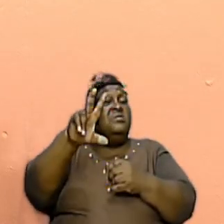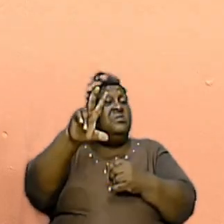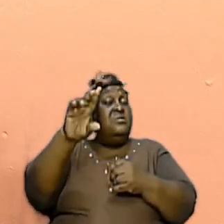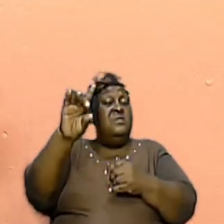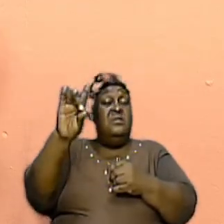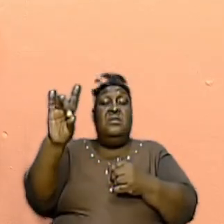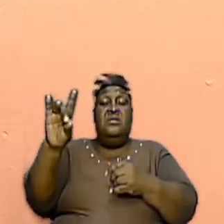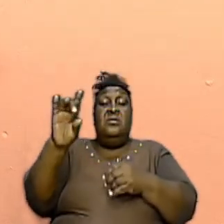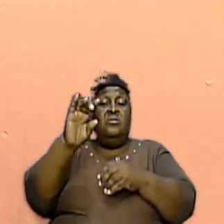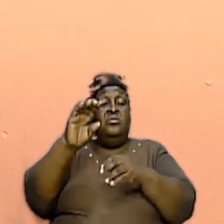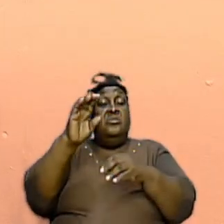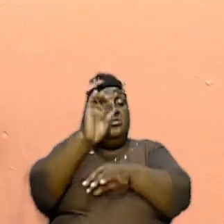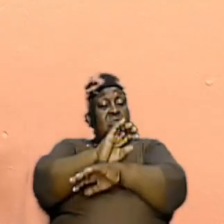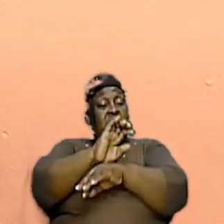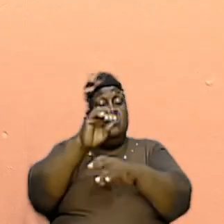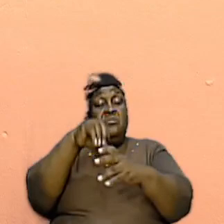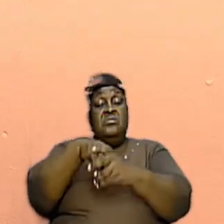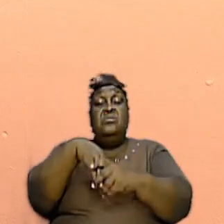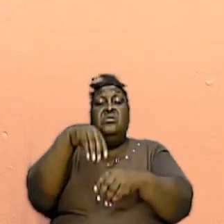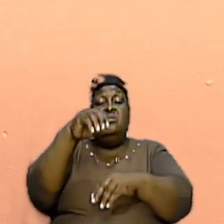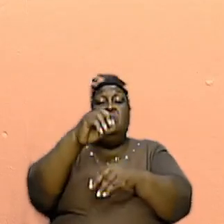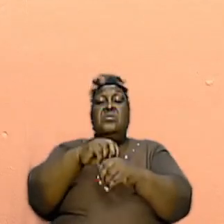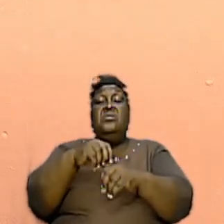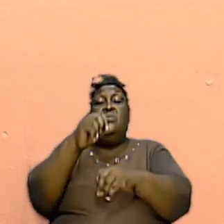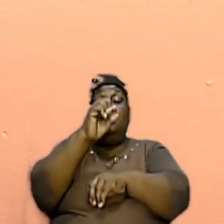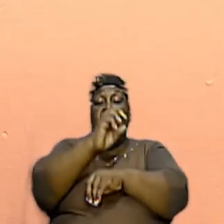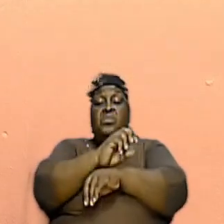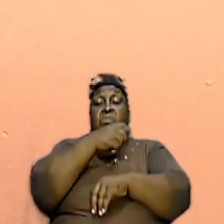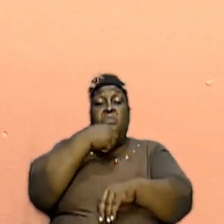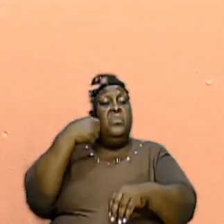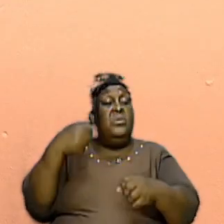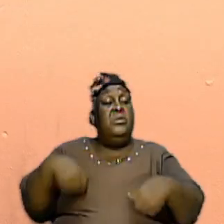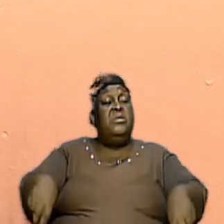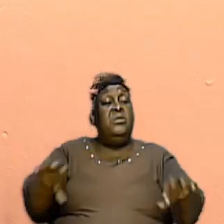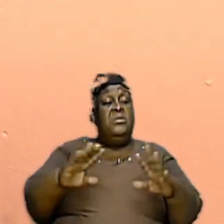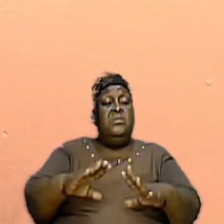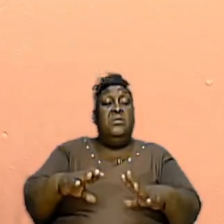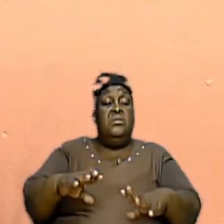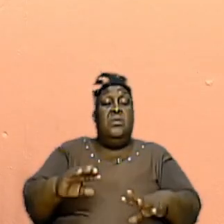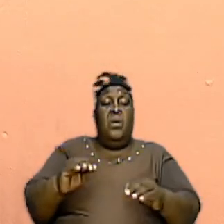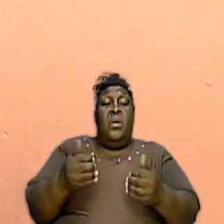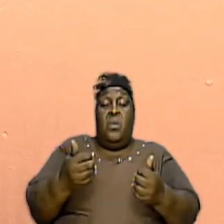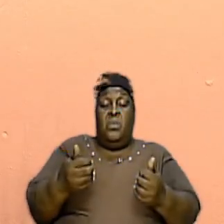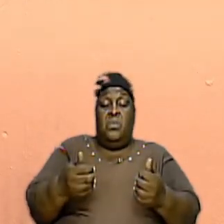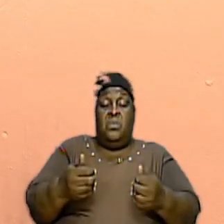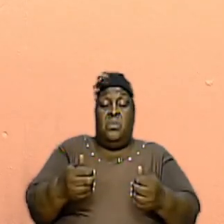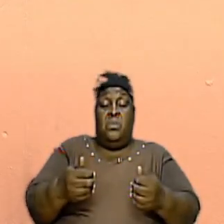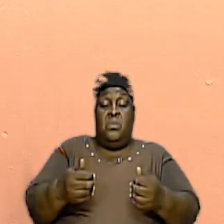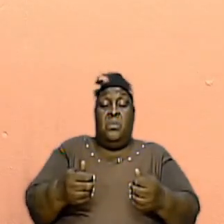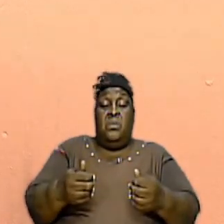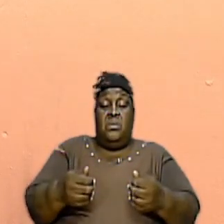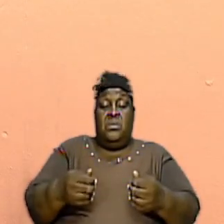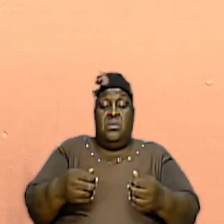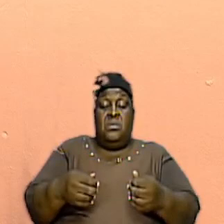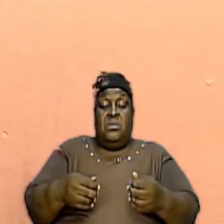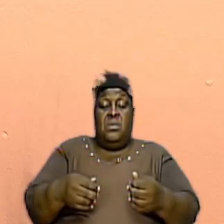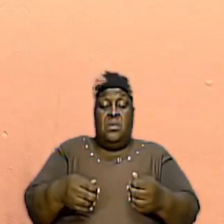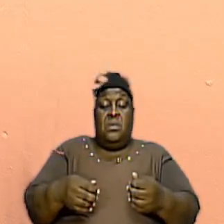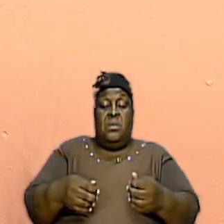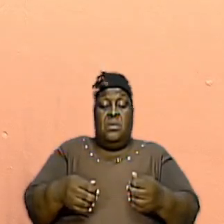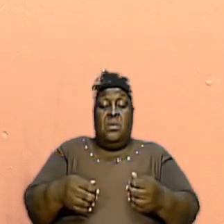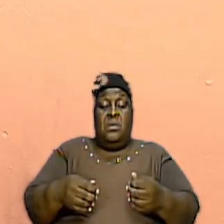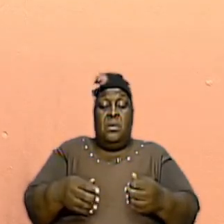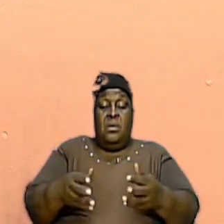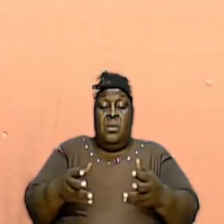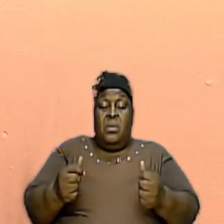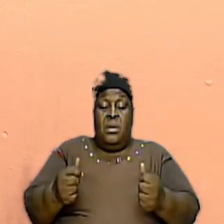church in the wilderness how is that and so having said this I want to introduce us